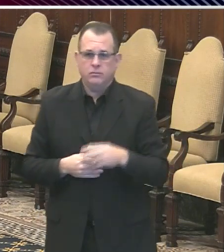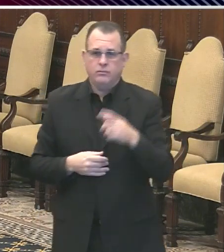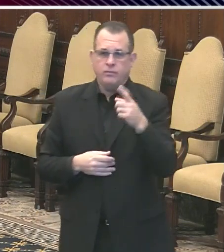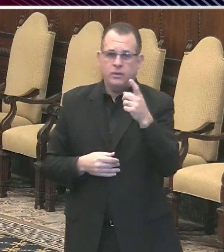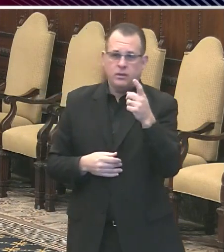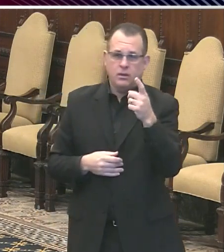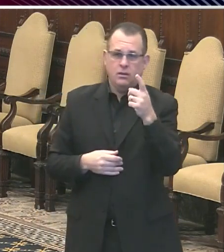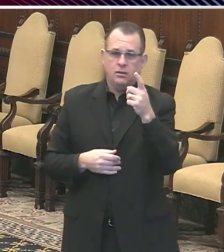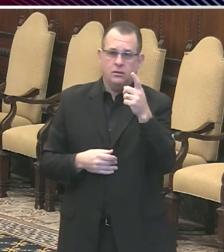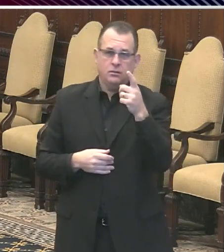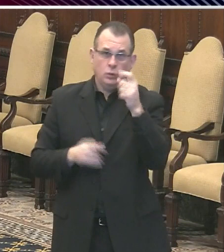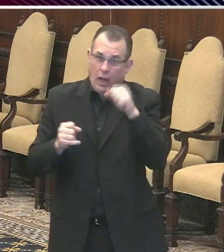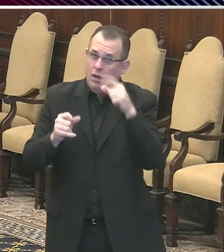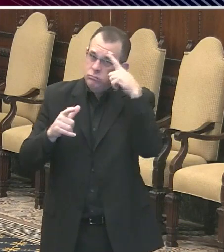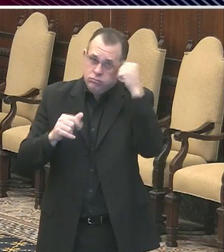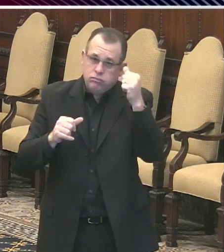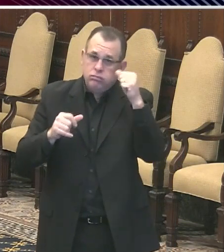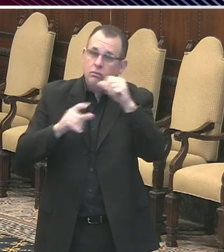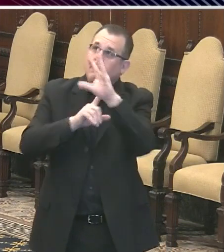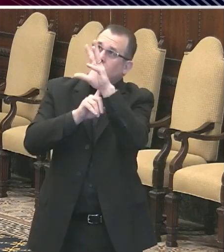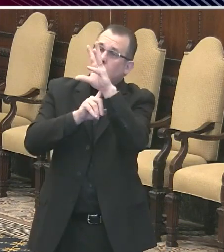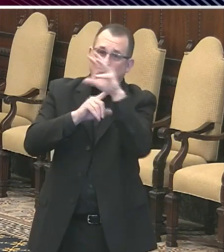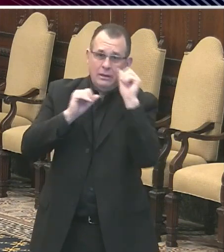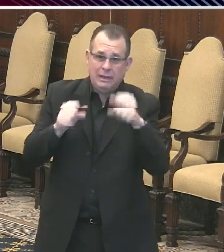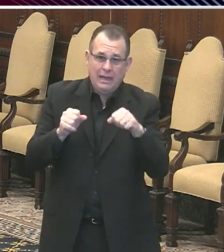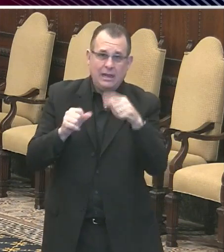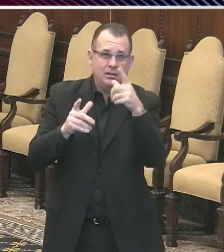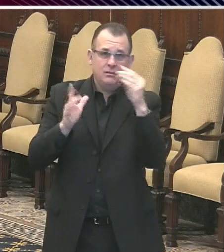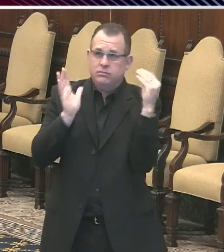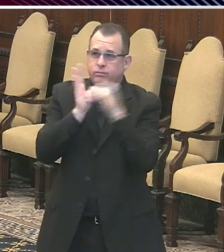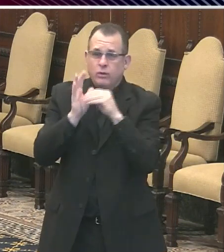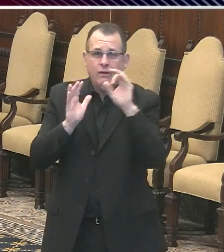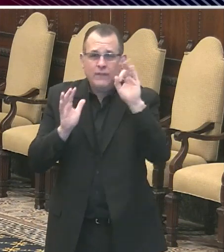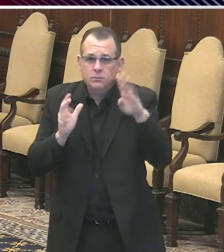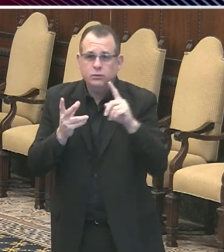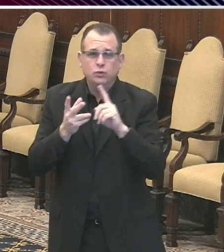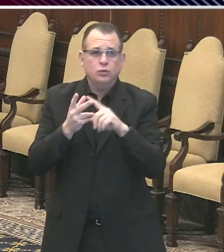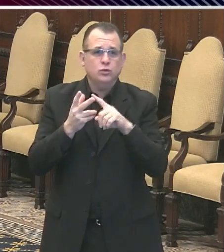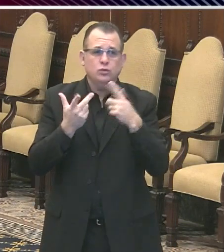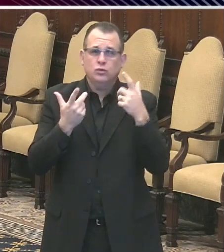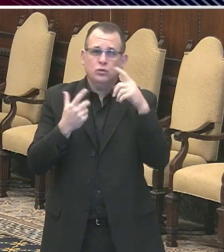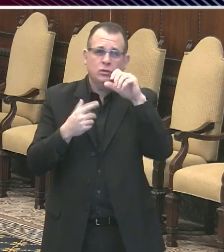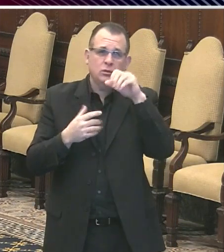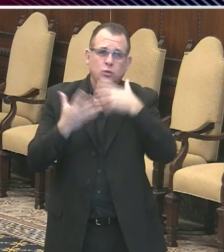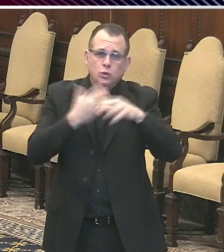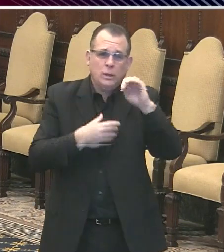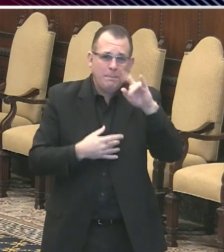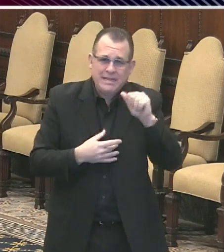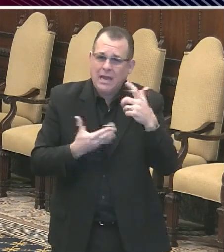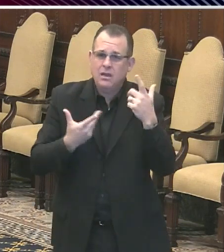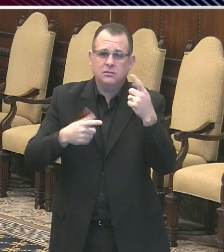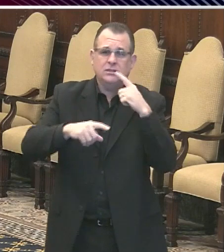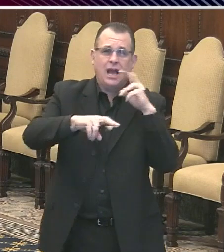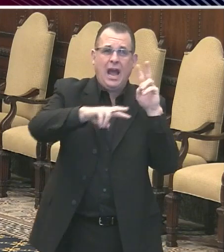with hashtag America strong. Now I'll turn today's briefing over to Dr. Farley for his daily update.